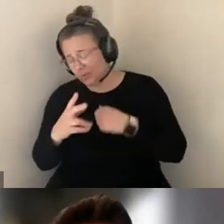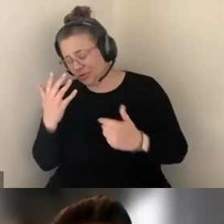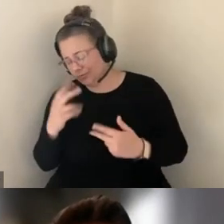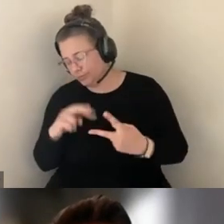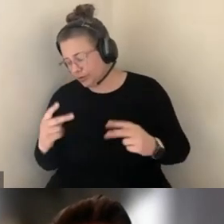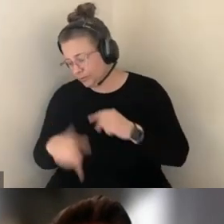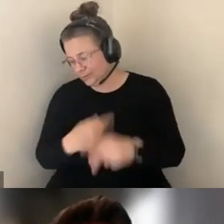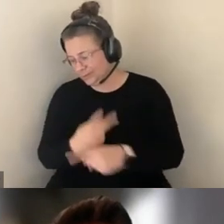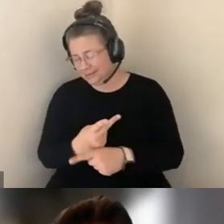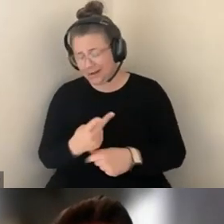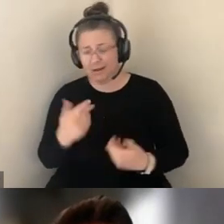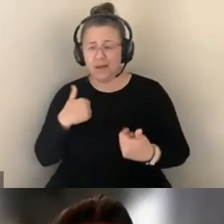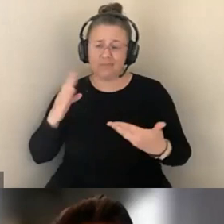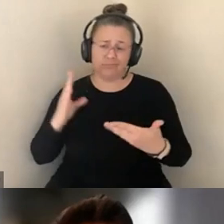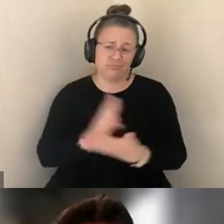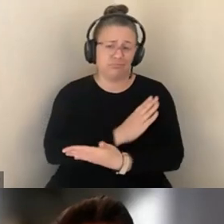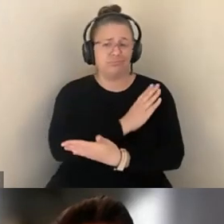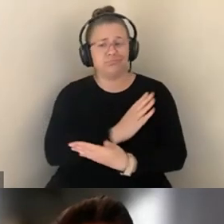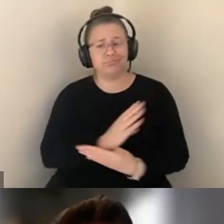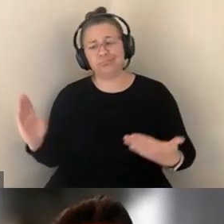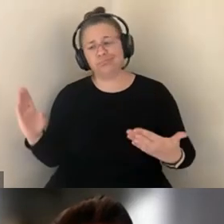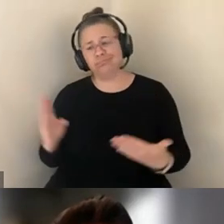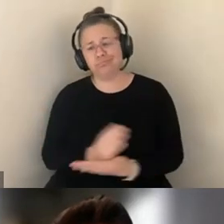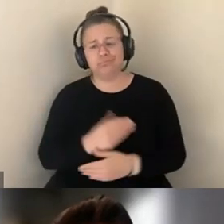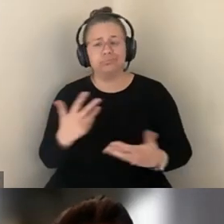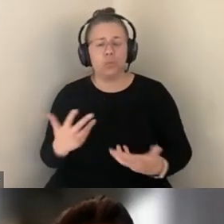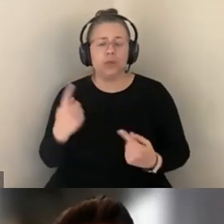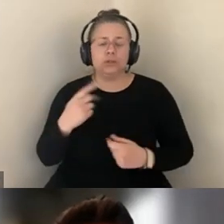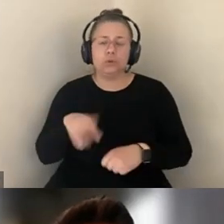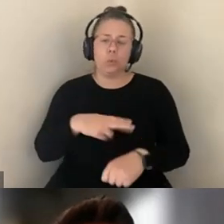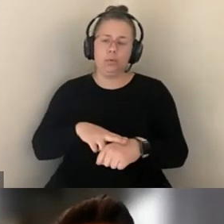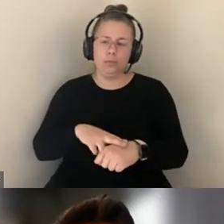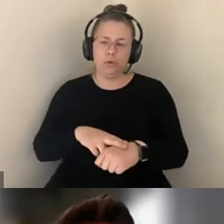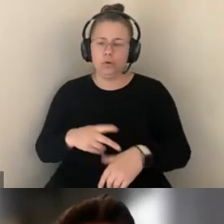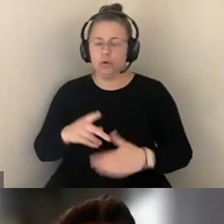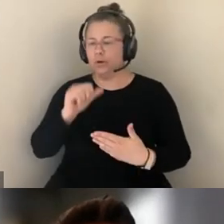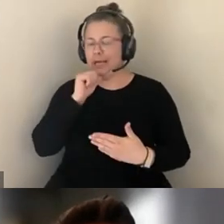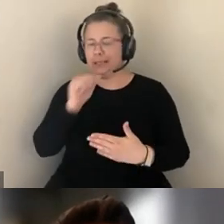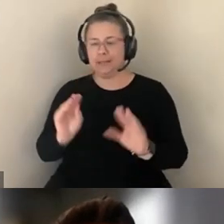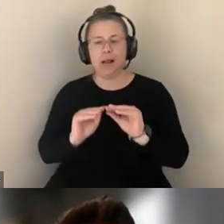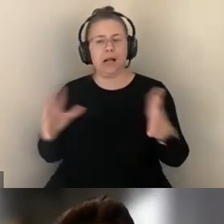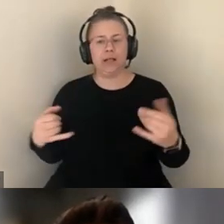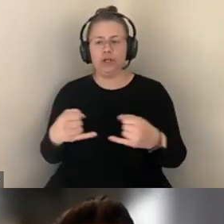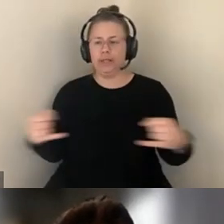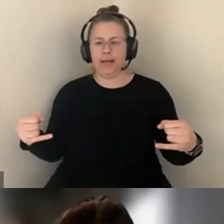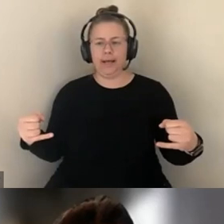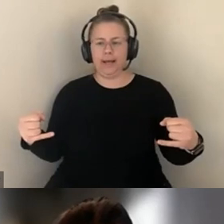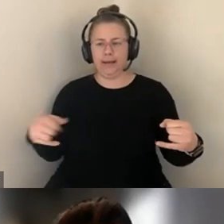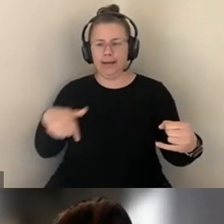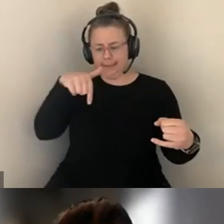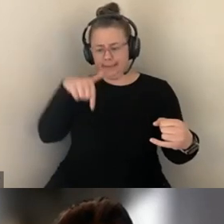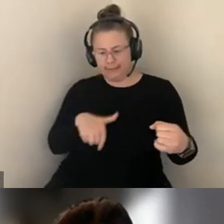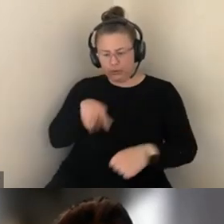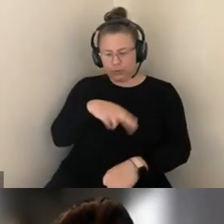SORT OF IMAGINE THERE'S THIS CLEAR-CUT LINE BETWEEN THE NORMAL AND THE ABNORMAL THAT WE CAN JUST EASILY DETERMINE